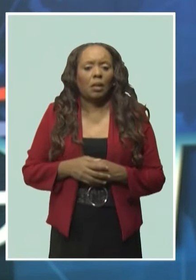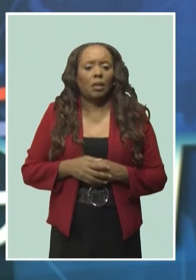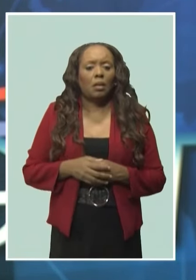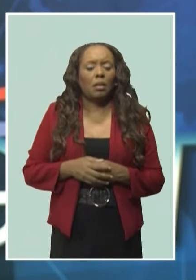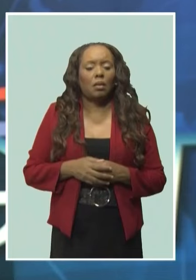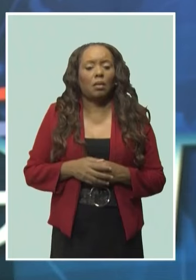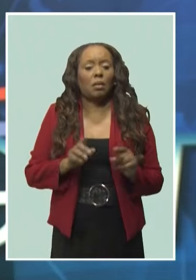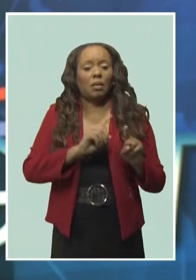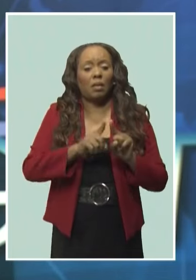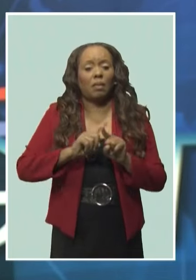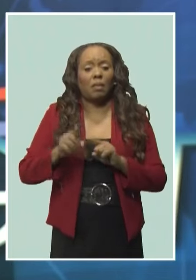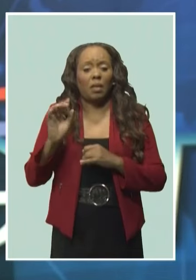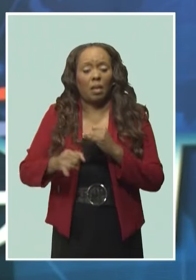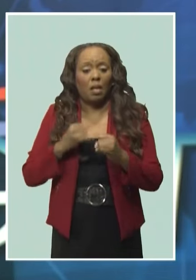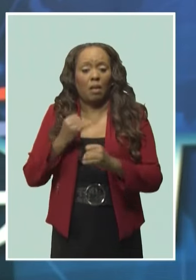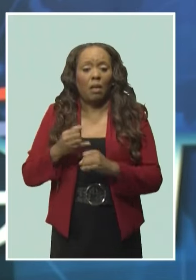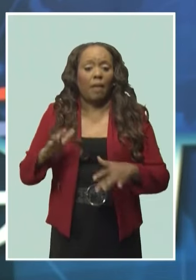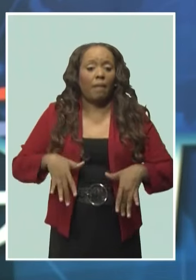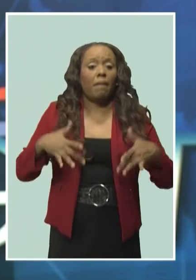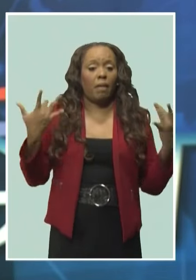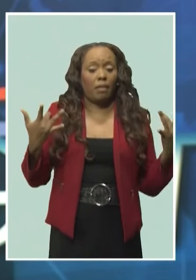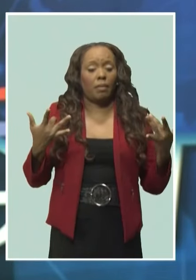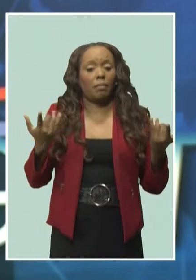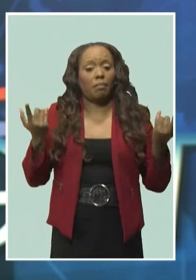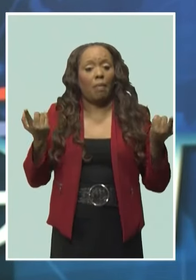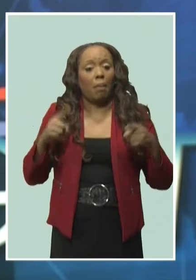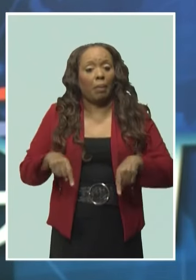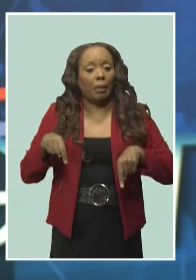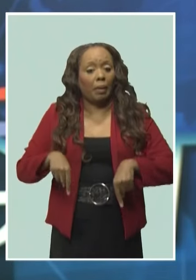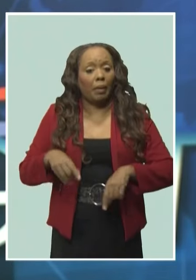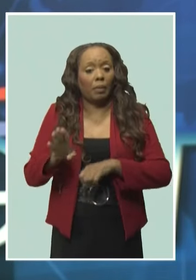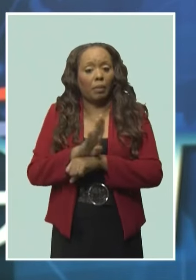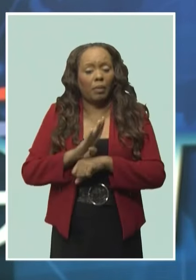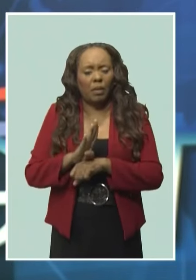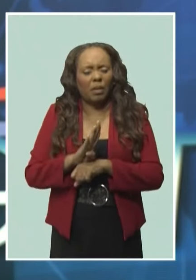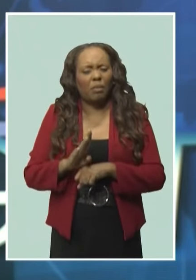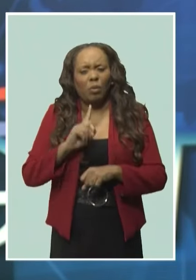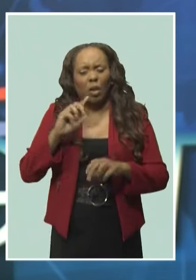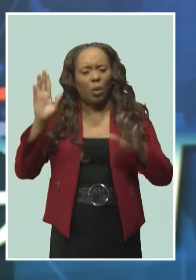on Ireland, this worrying trend is a top priority for the health ministry.